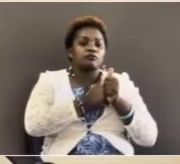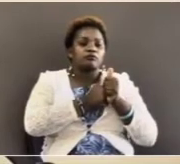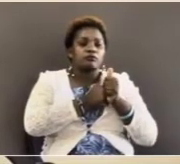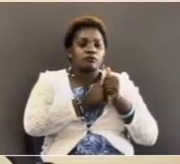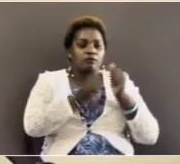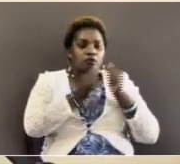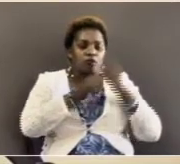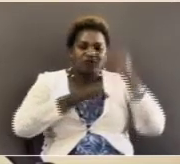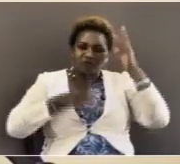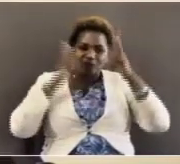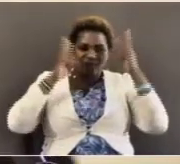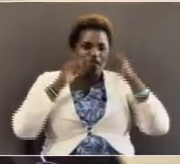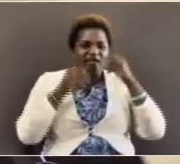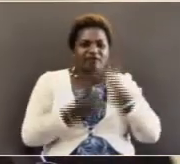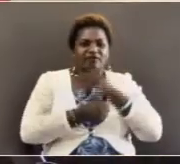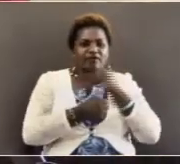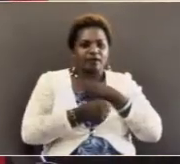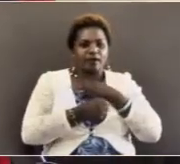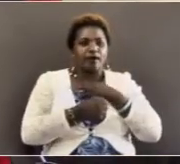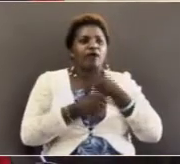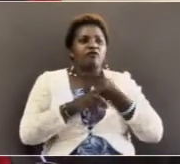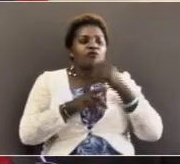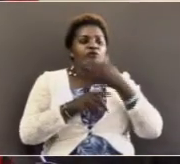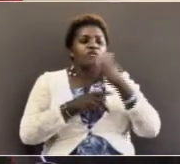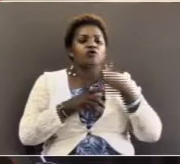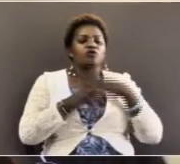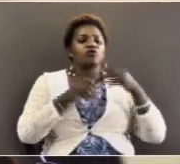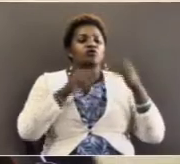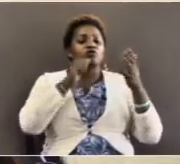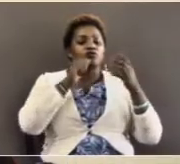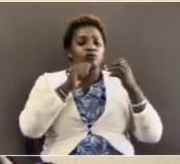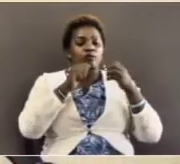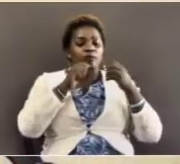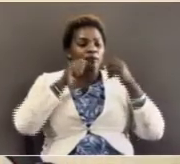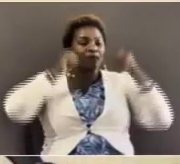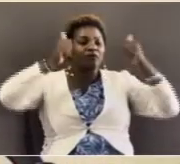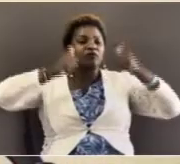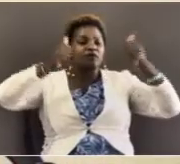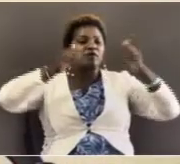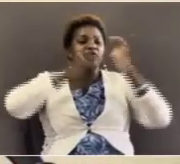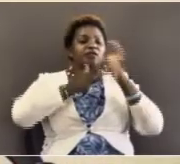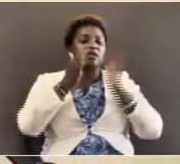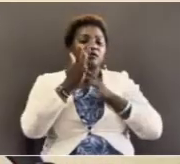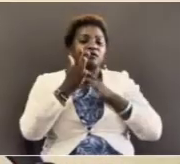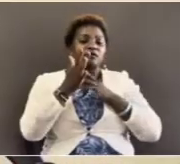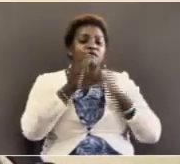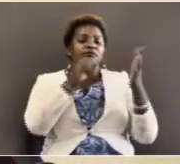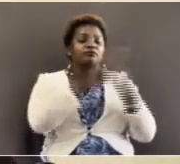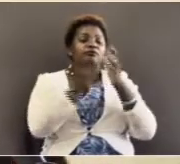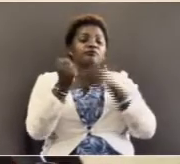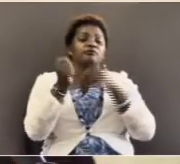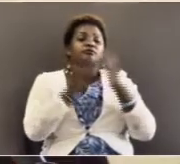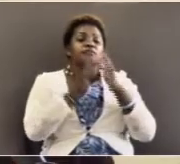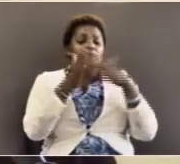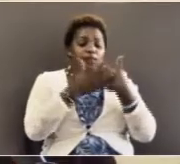with worries and with fears, even from those who crucified Jesus, the of the things that